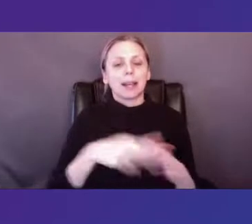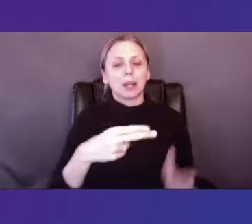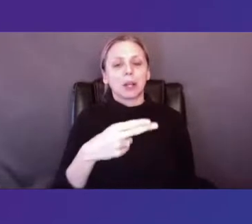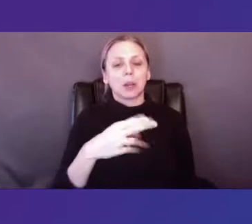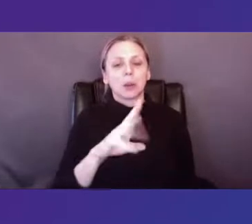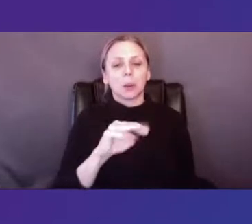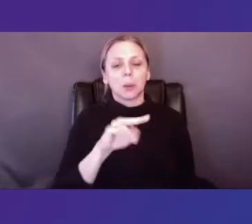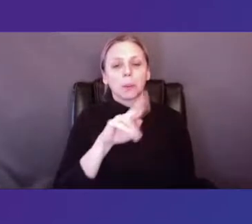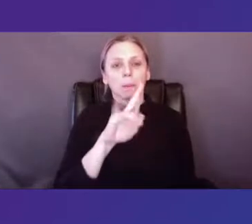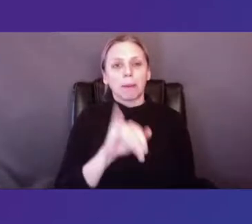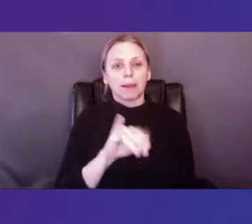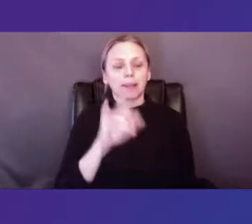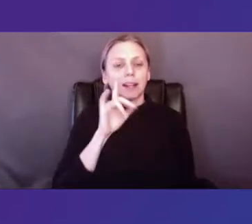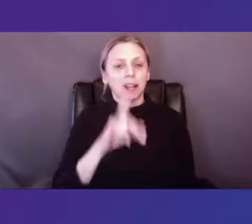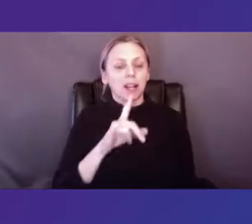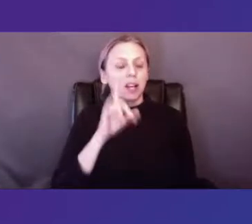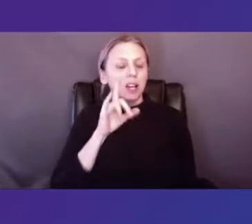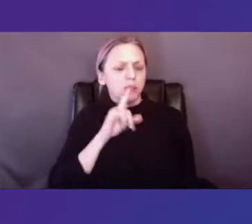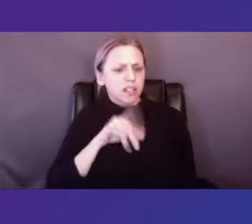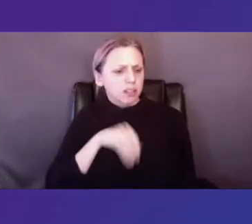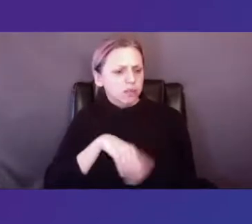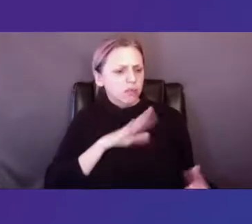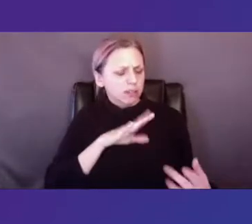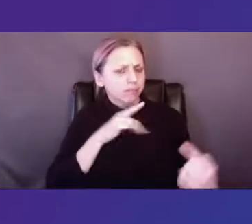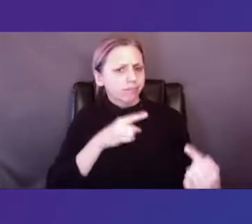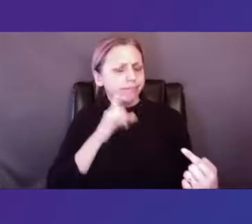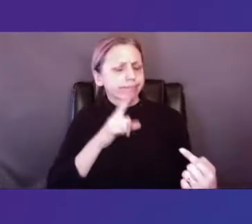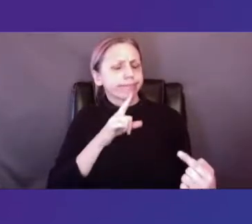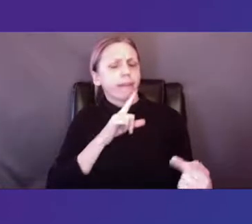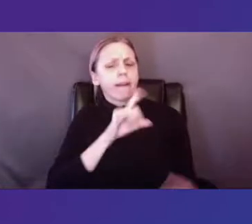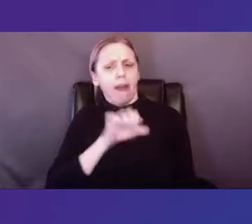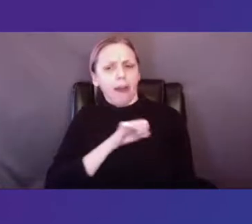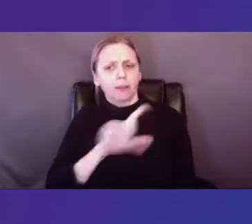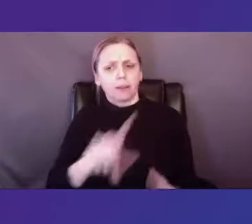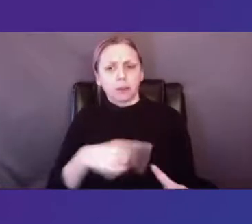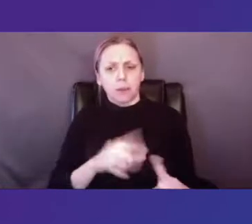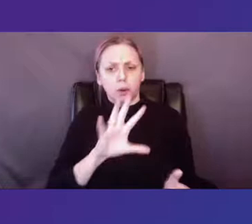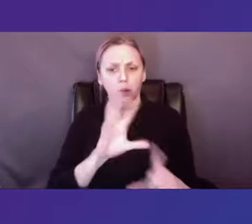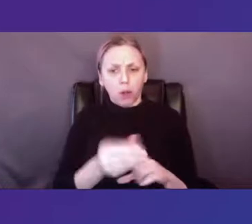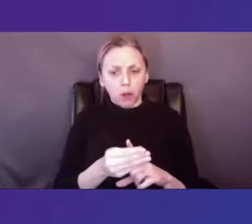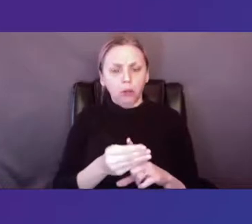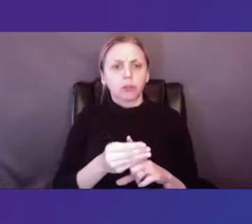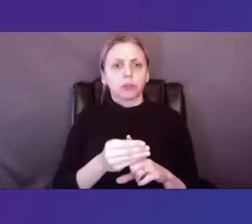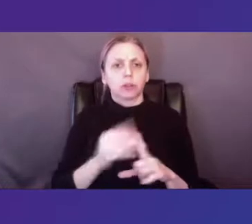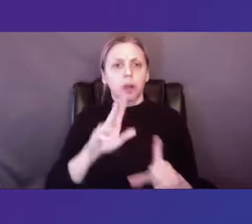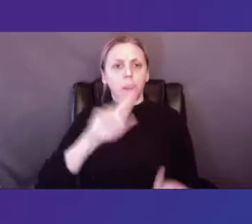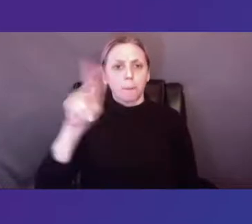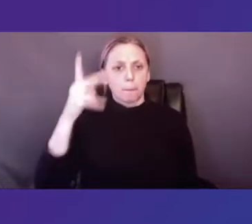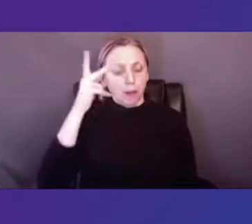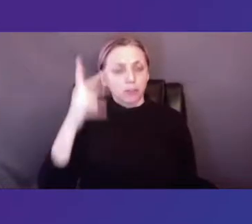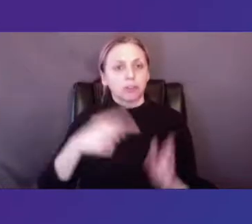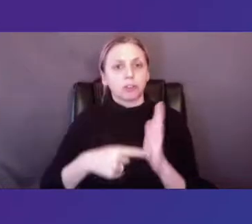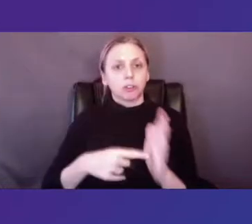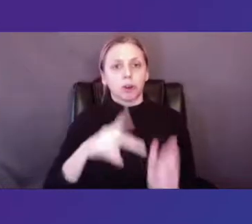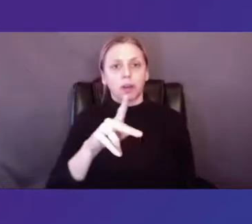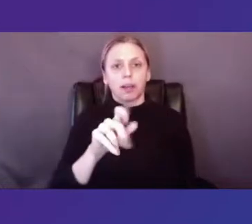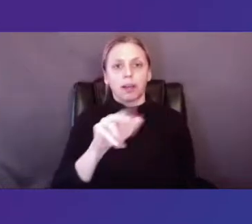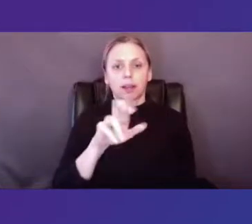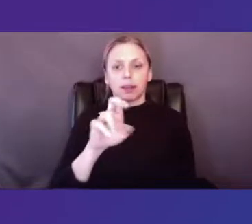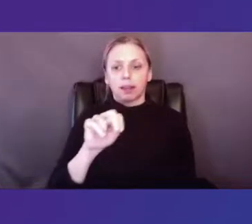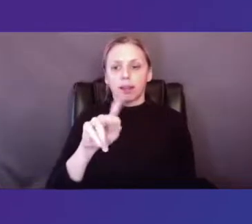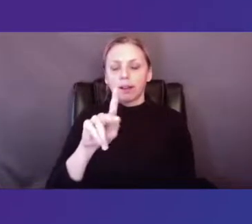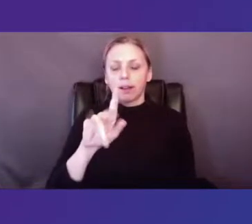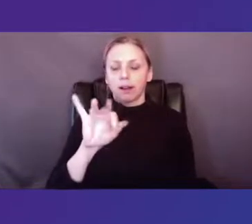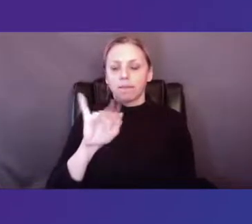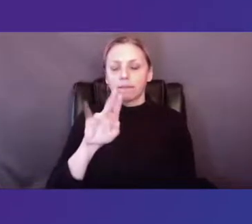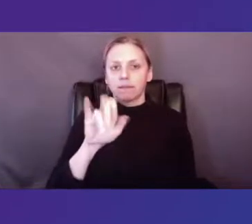Interrogating Attitudes on Culture, Race, and Politics Across Decades, featuring Karen Finley, Arts Professor in the